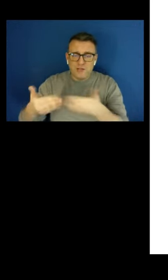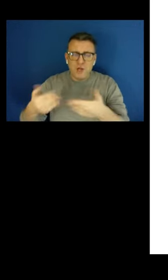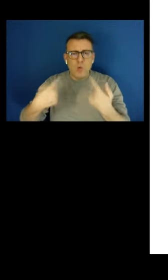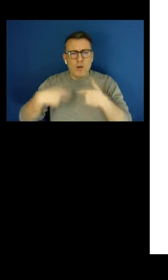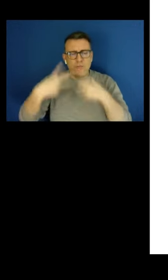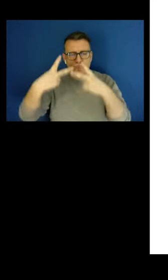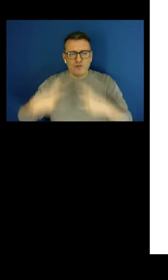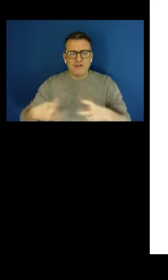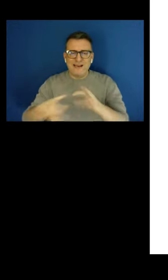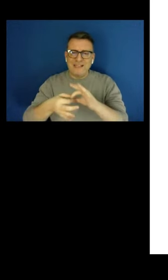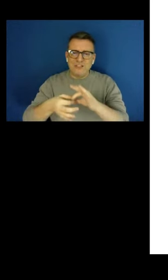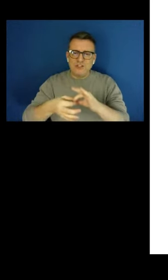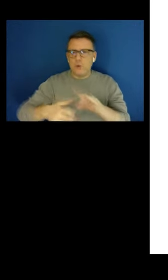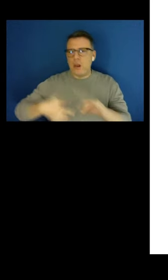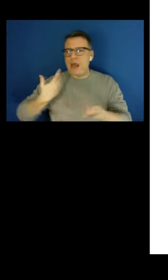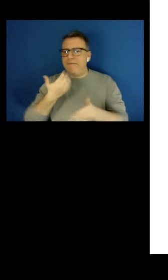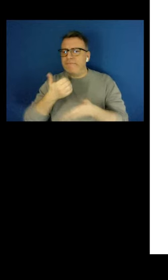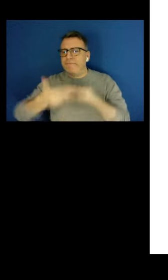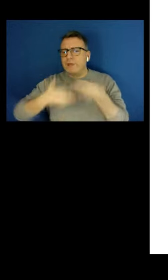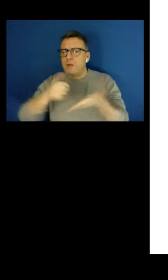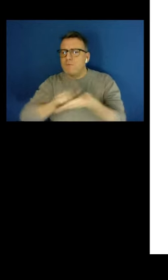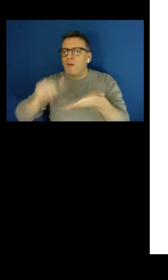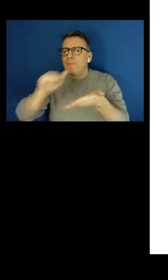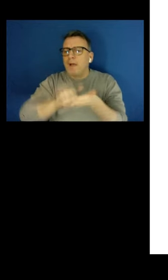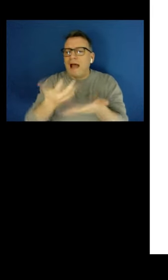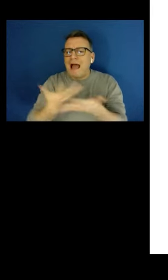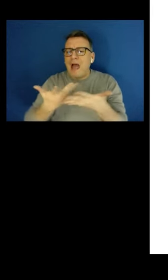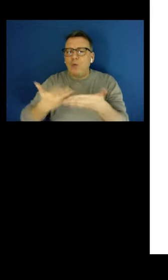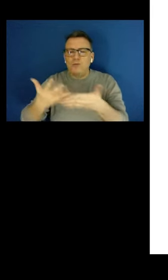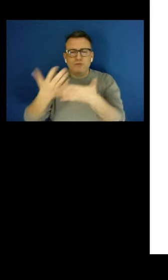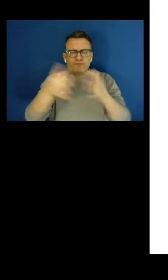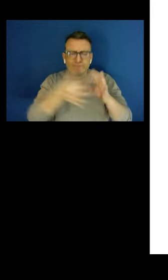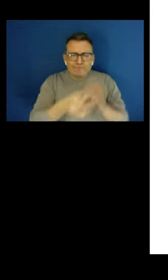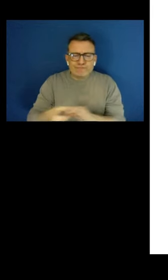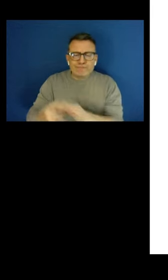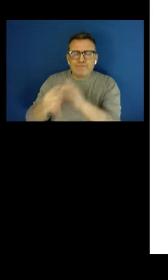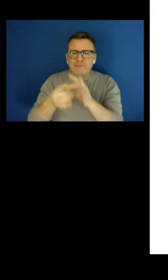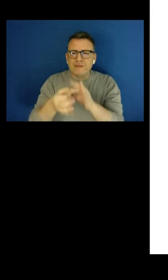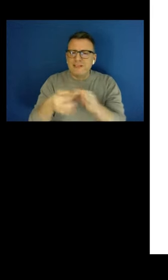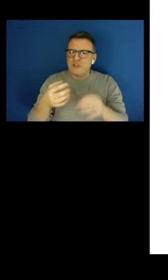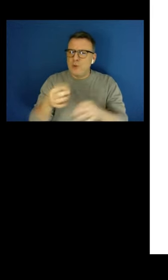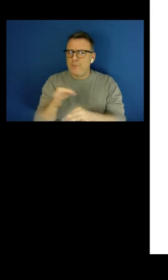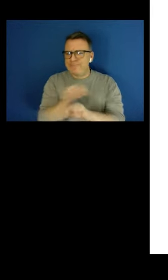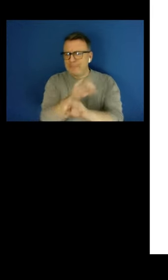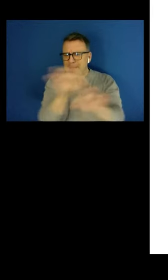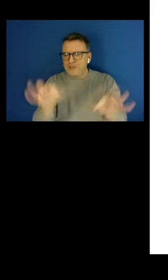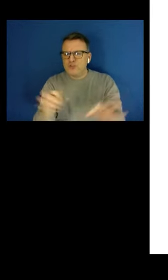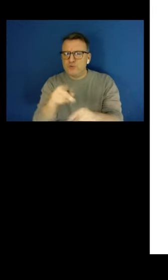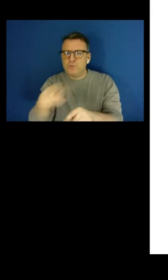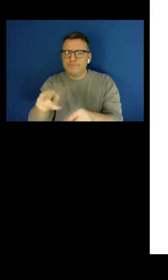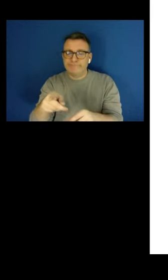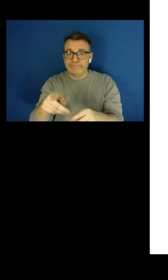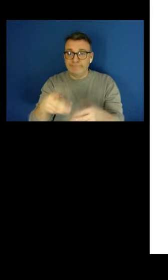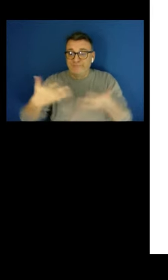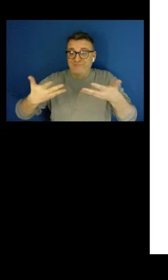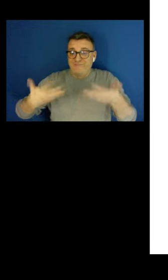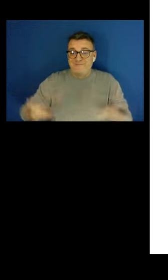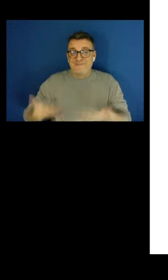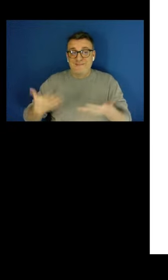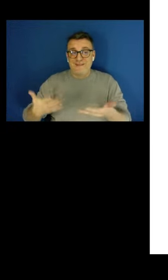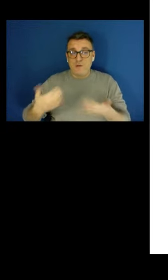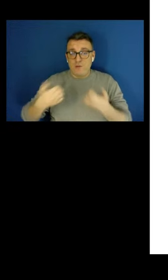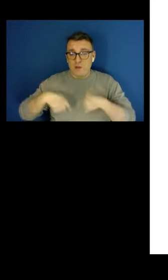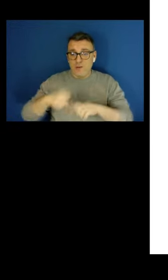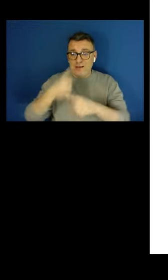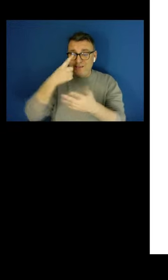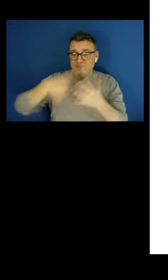three areas kind of intersect. And so my question for the panel is, based on what we're looking at and the experiences of people that we've been